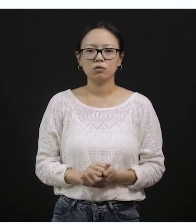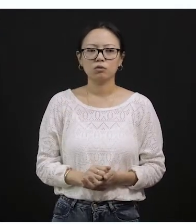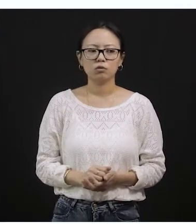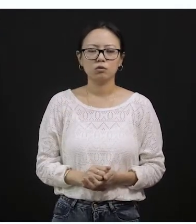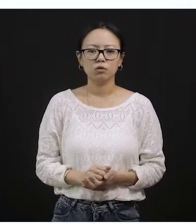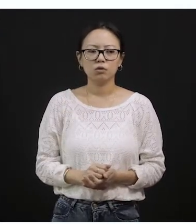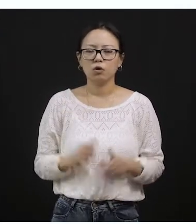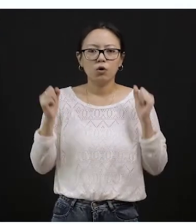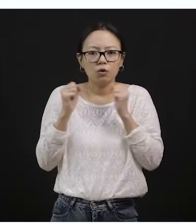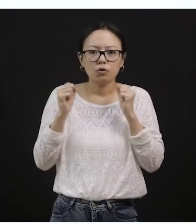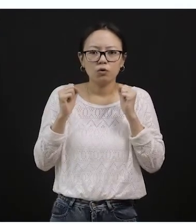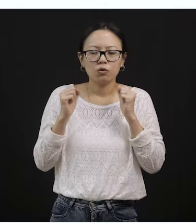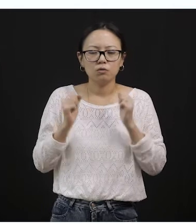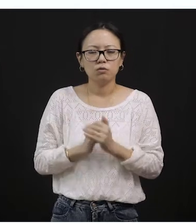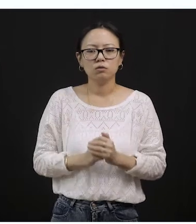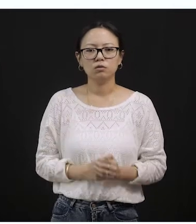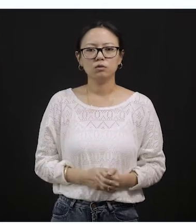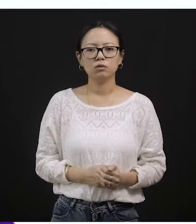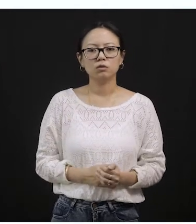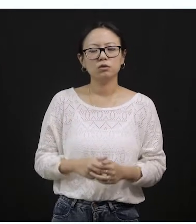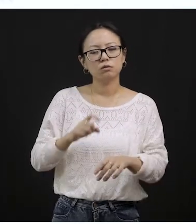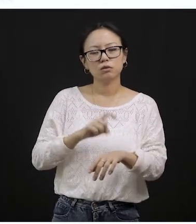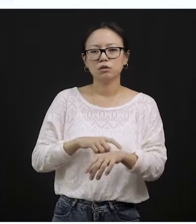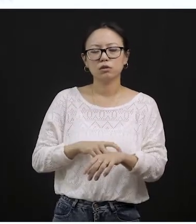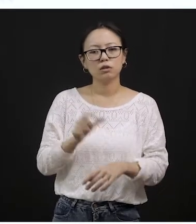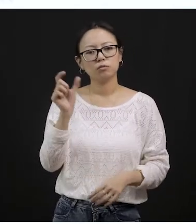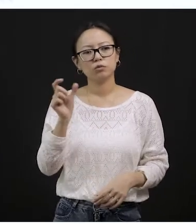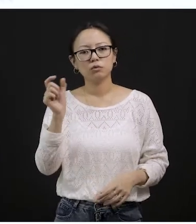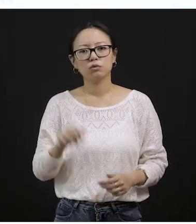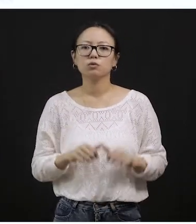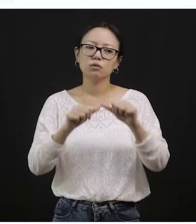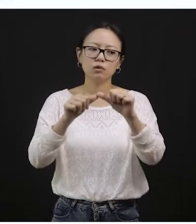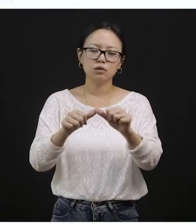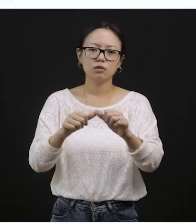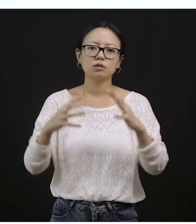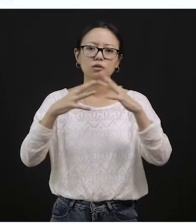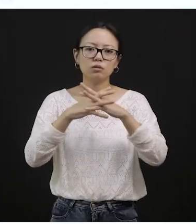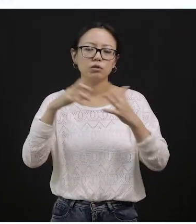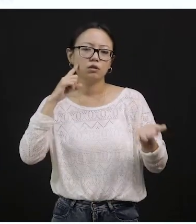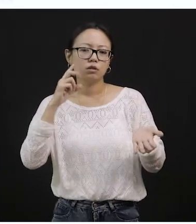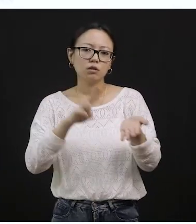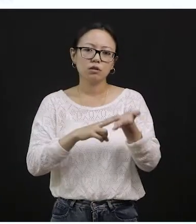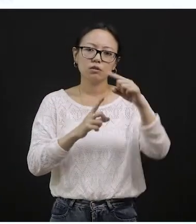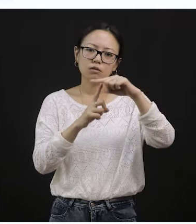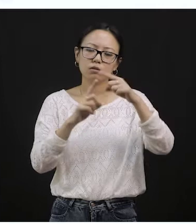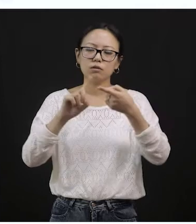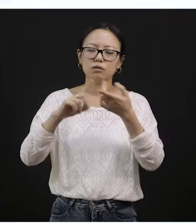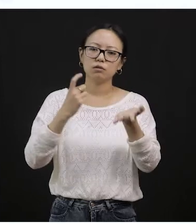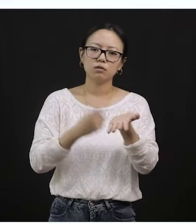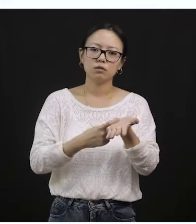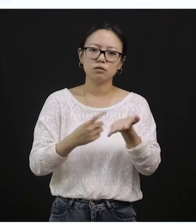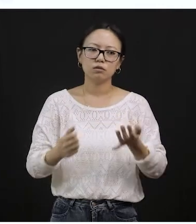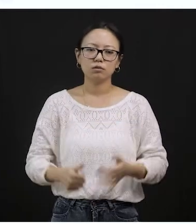Yeah? So jackets are worn during winter season. W-I-N-T-E